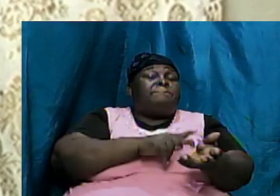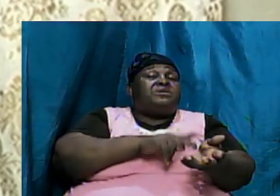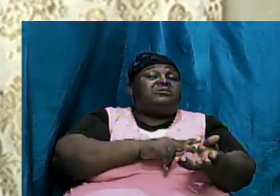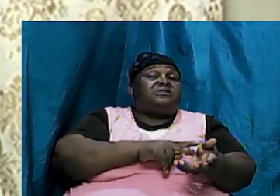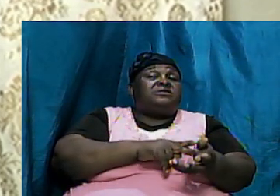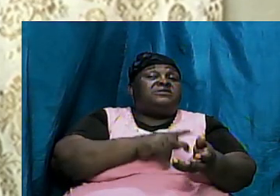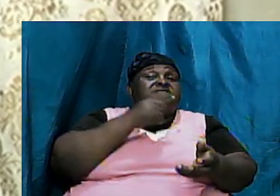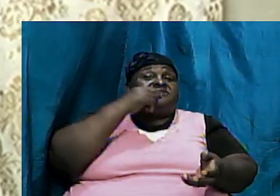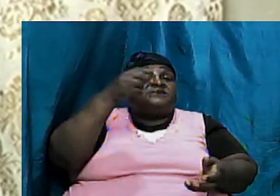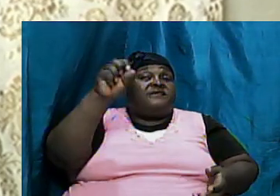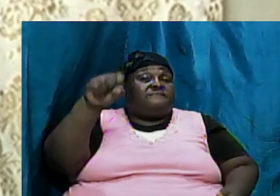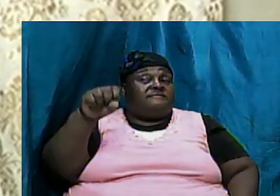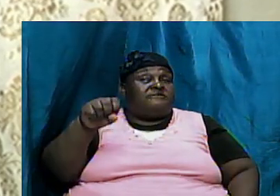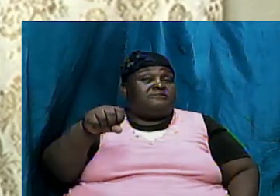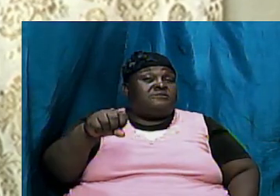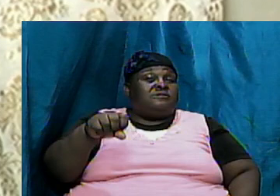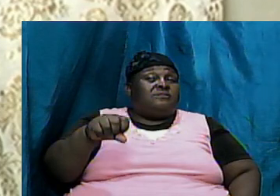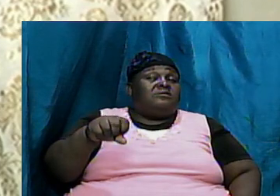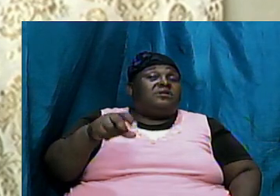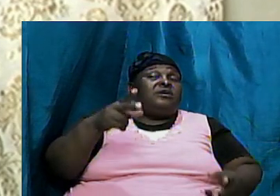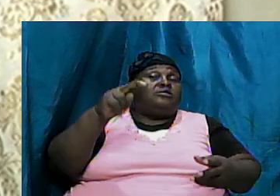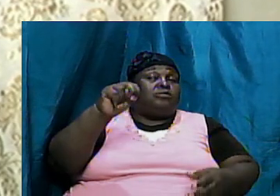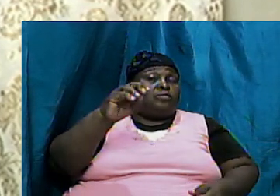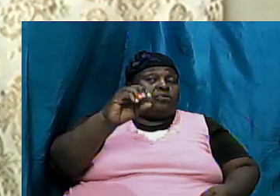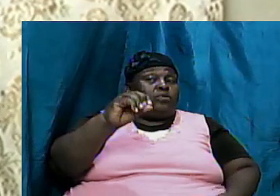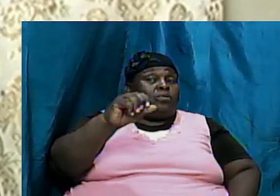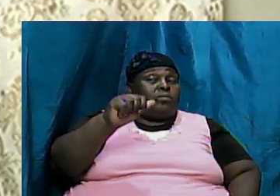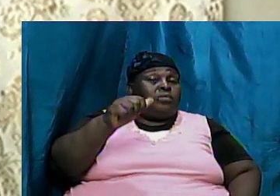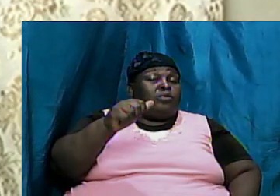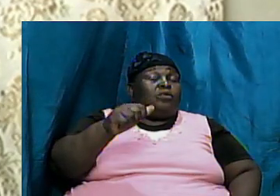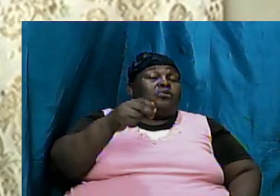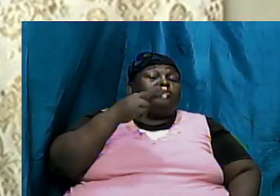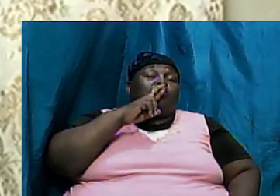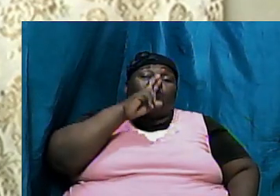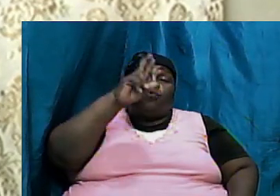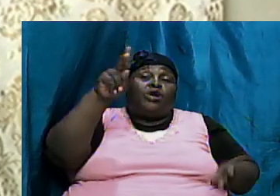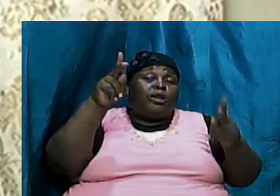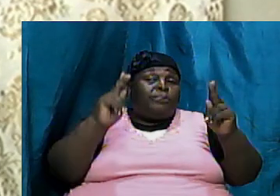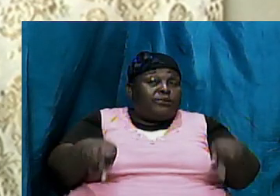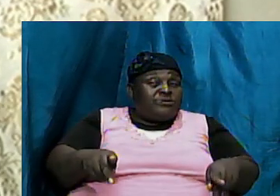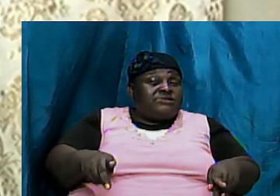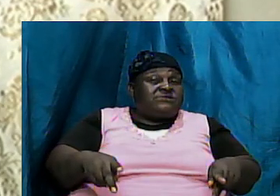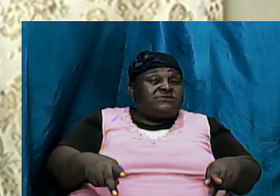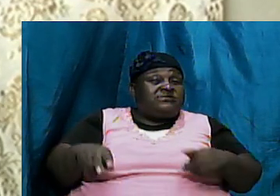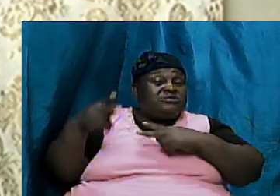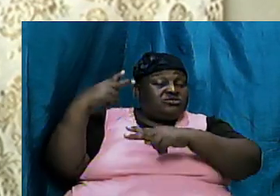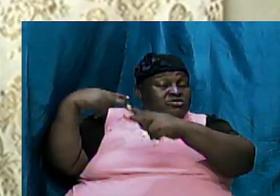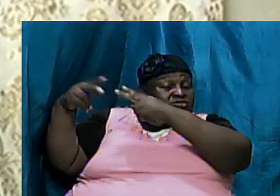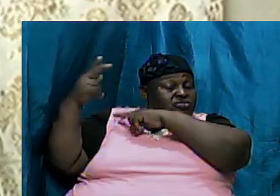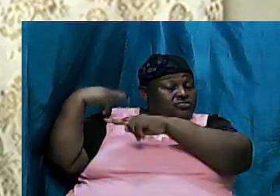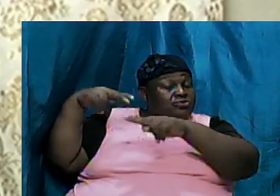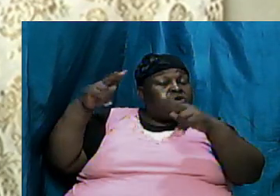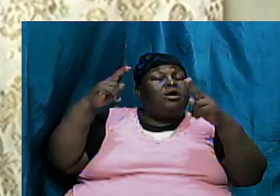is he acknowledging that Noah was a real person a historical figure